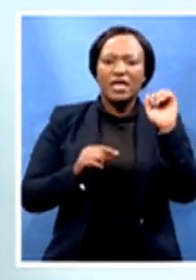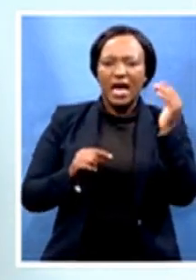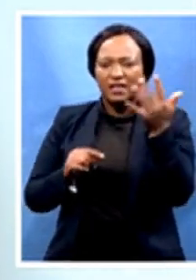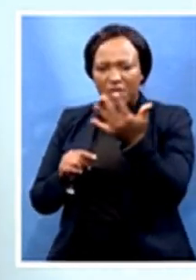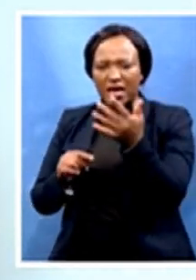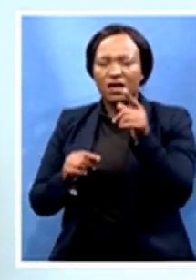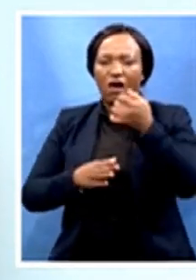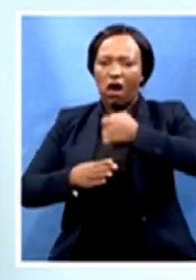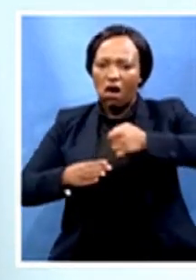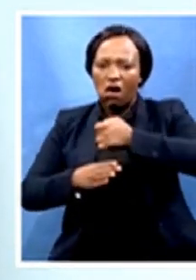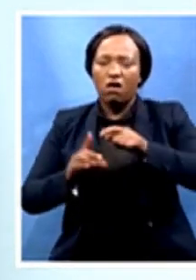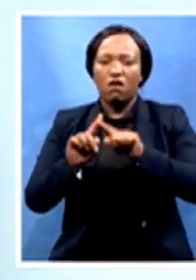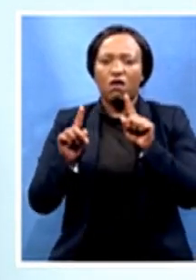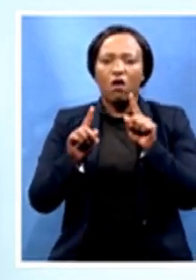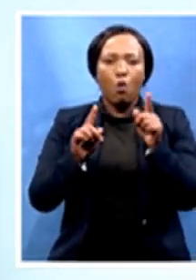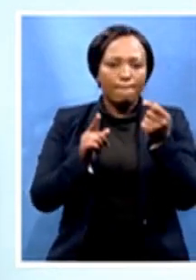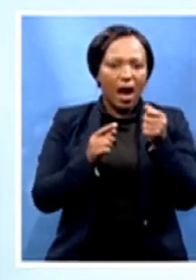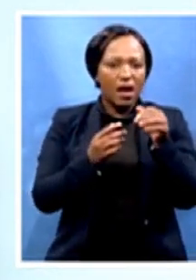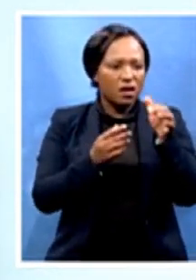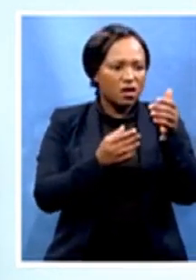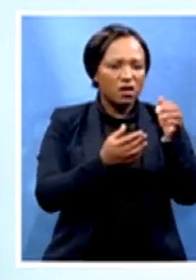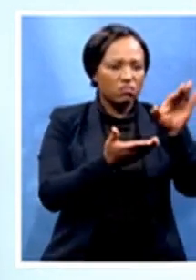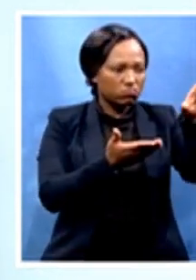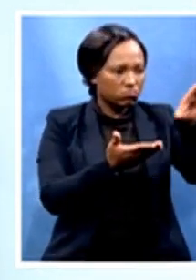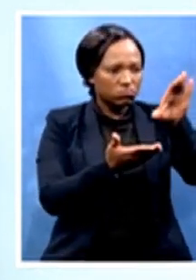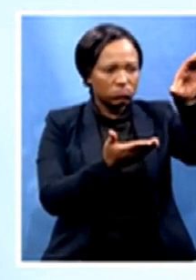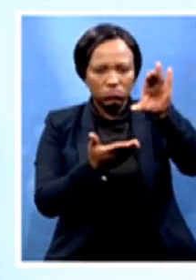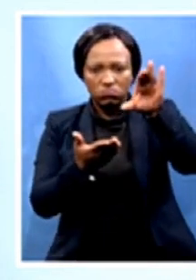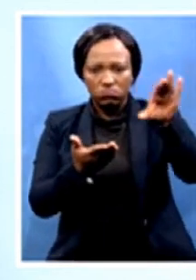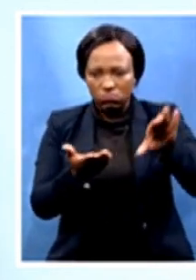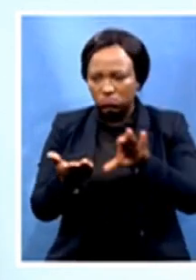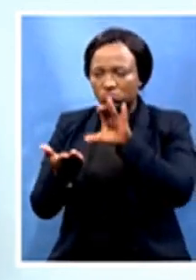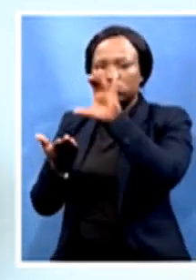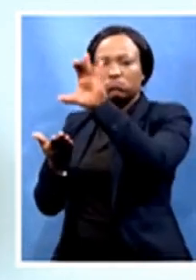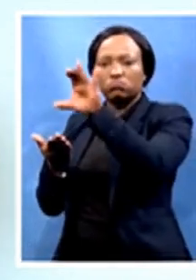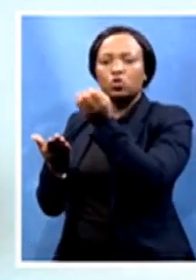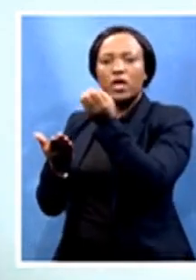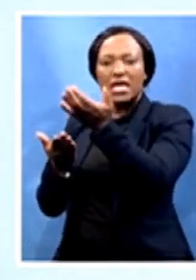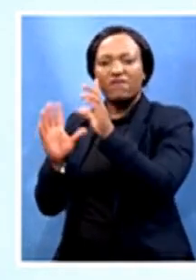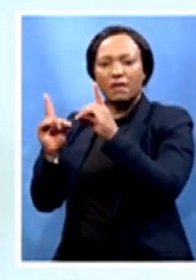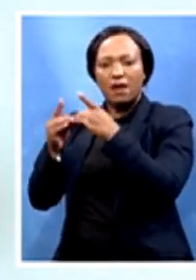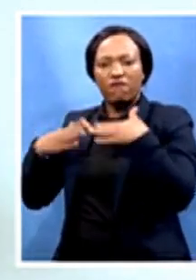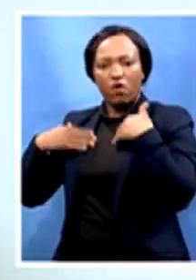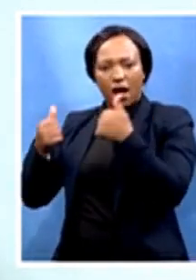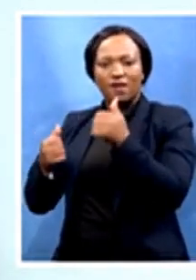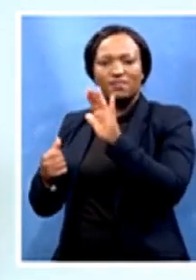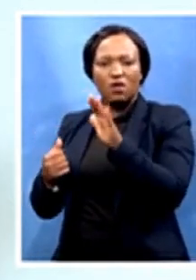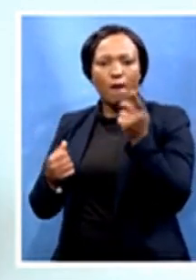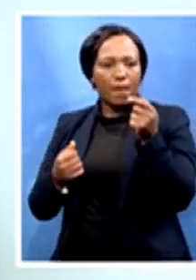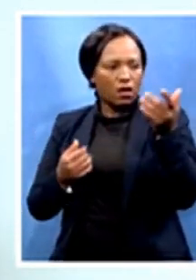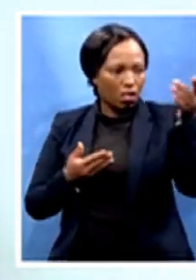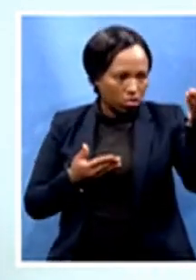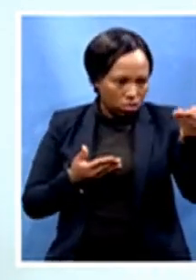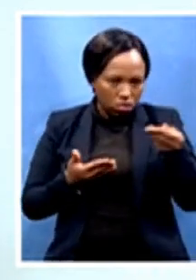in order to cater, you know, to give funds to the Department of Health. And I think it teaches us now that